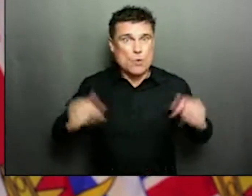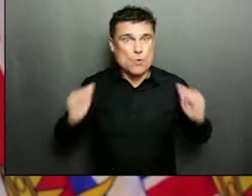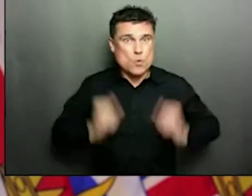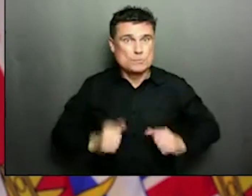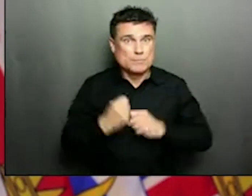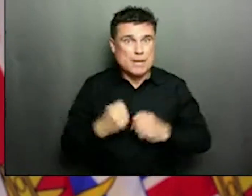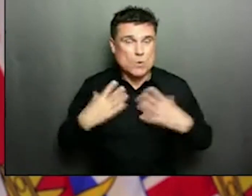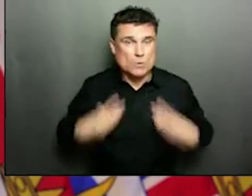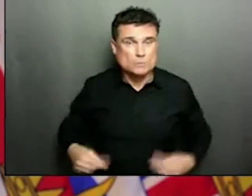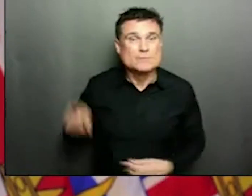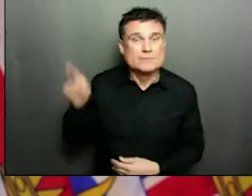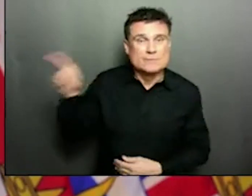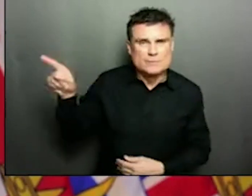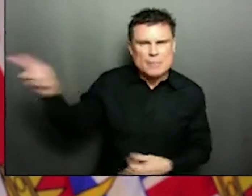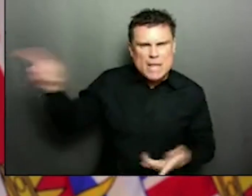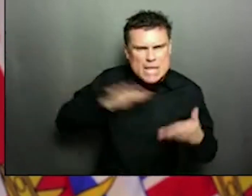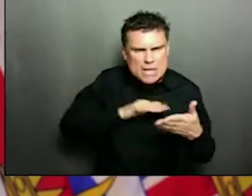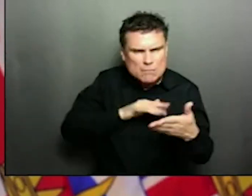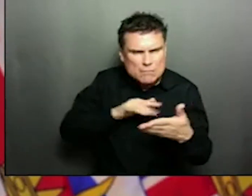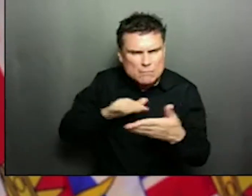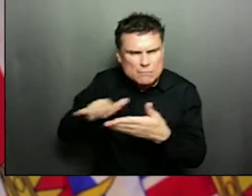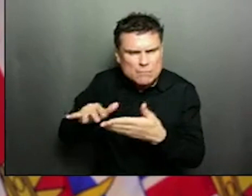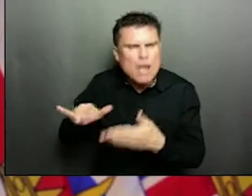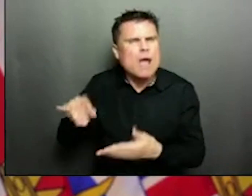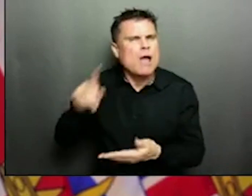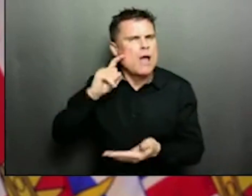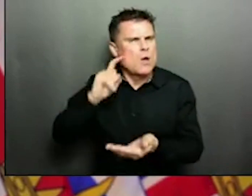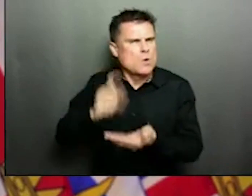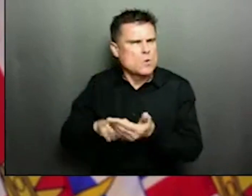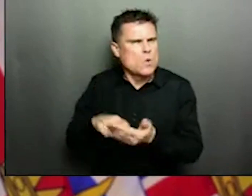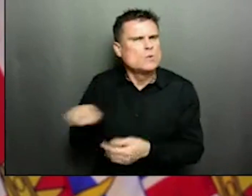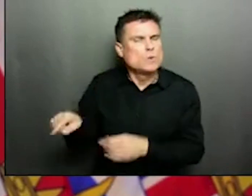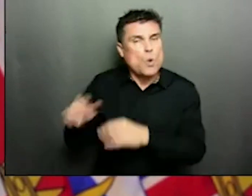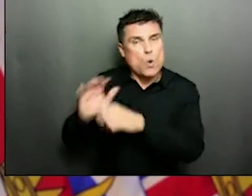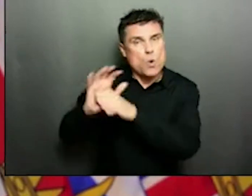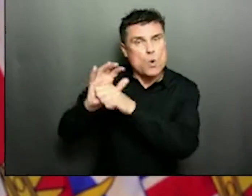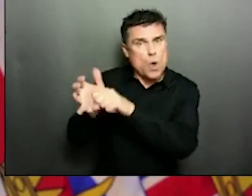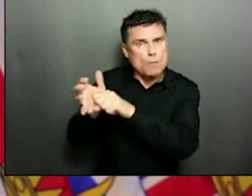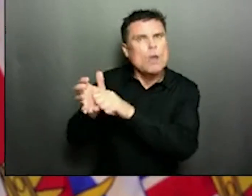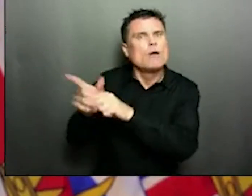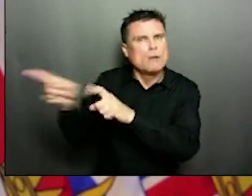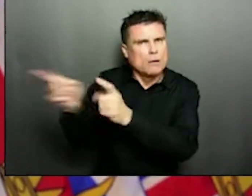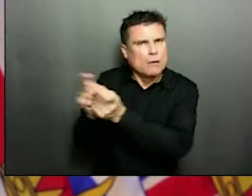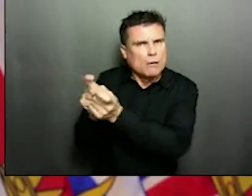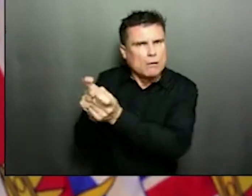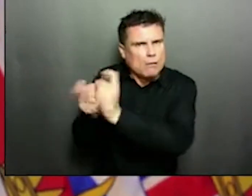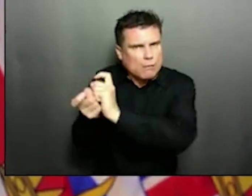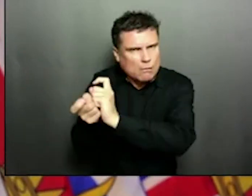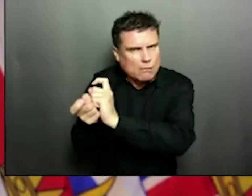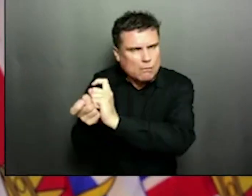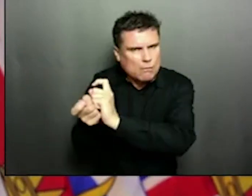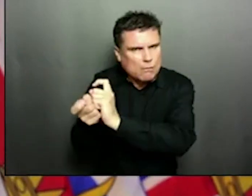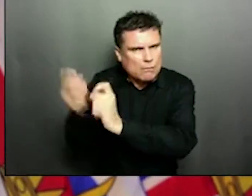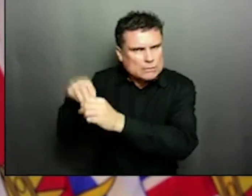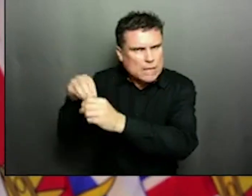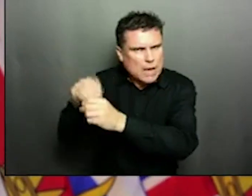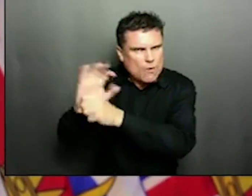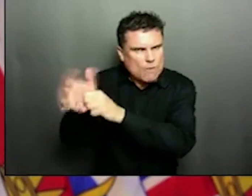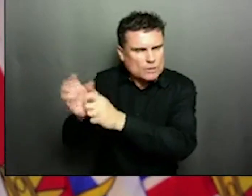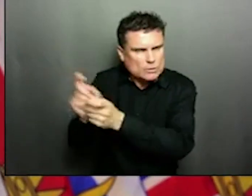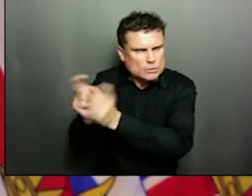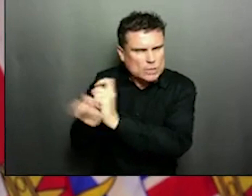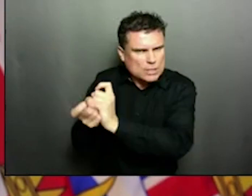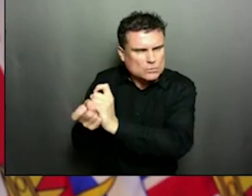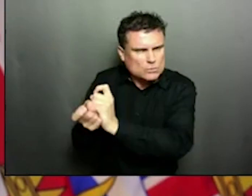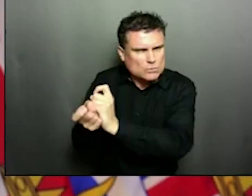as you are probably aware, they culled a lot of all the mink in that area. We have, as you know, a mink